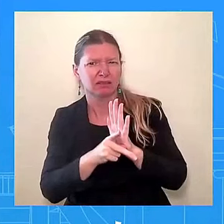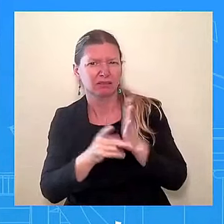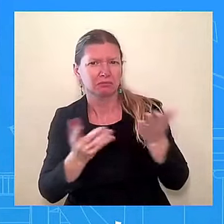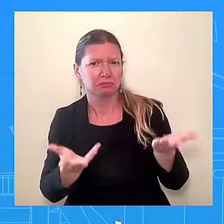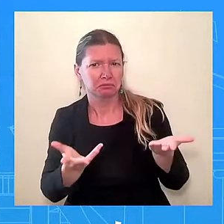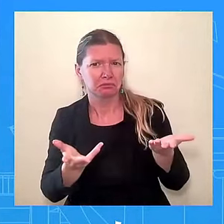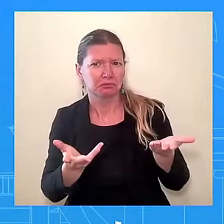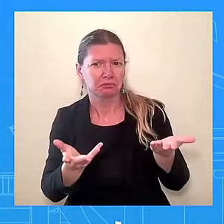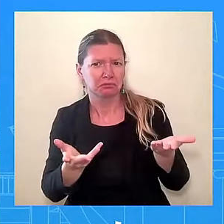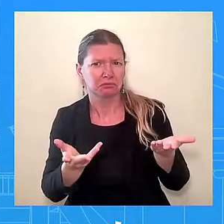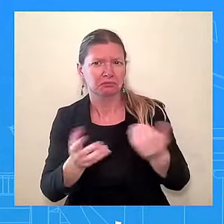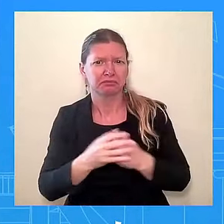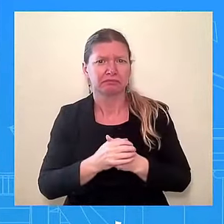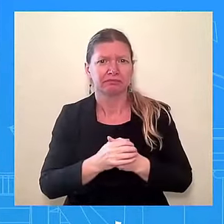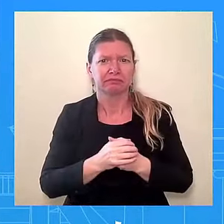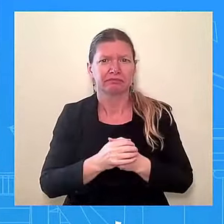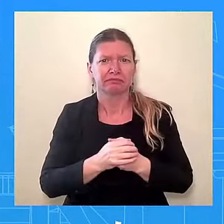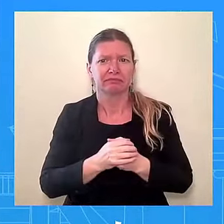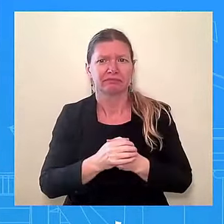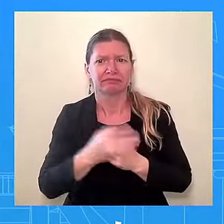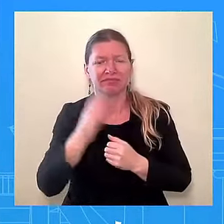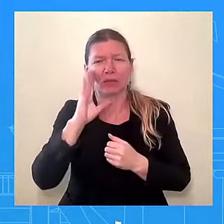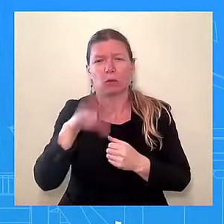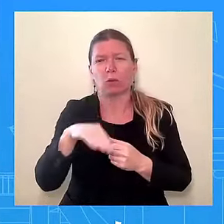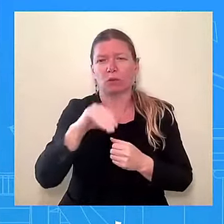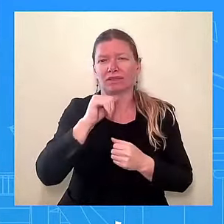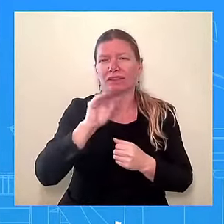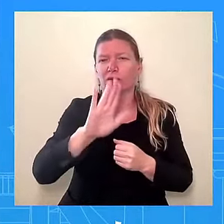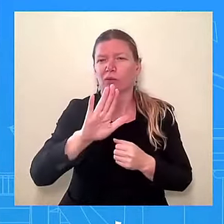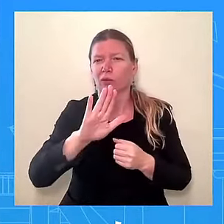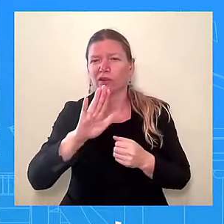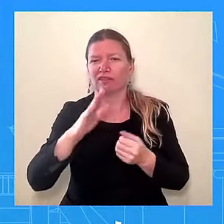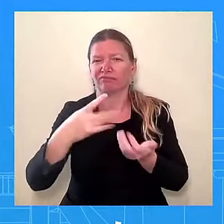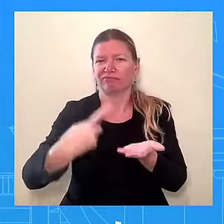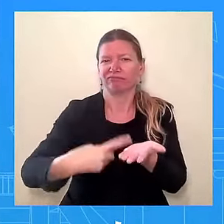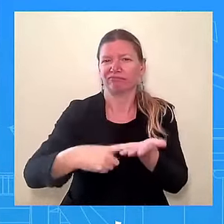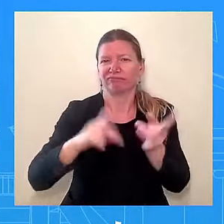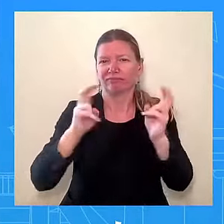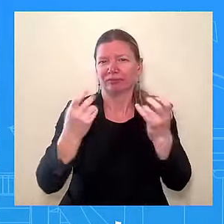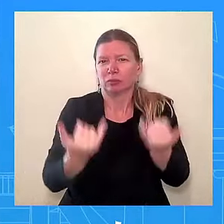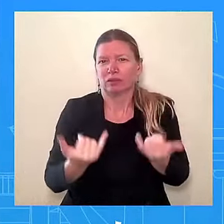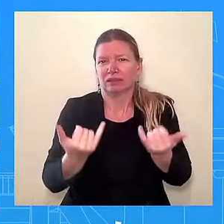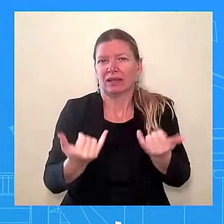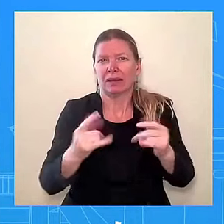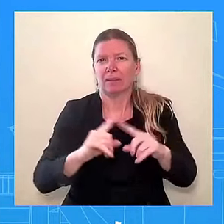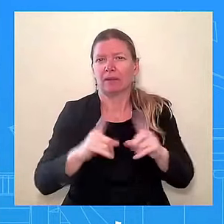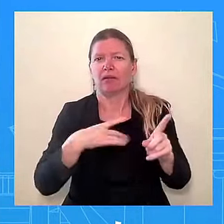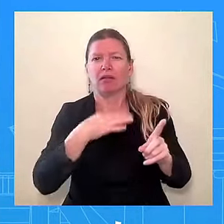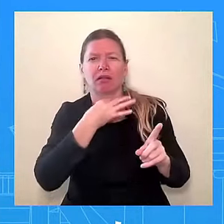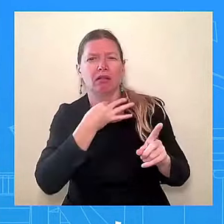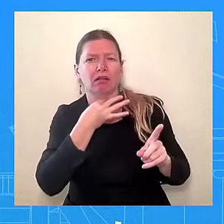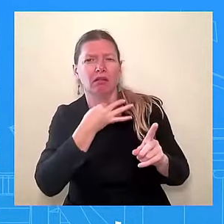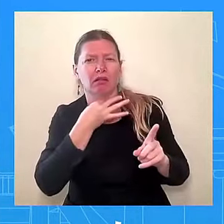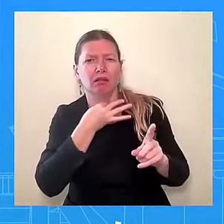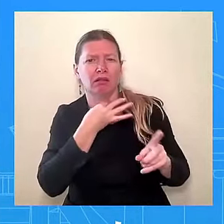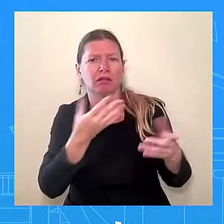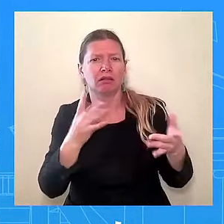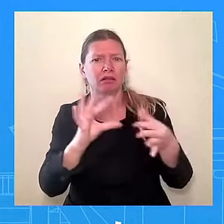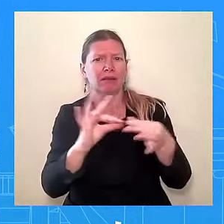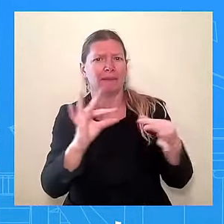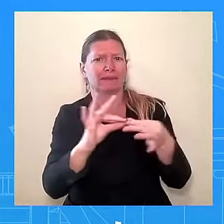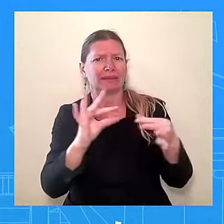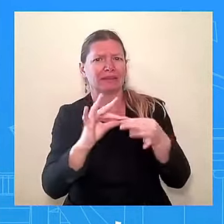it came out. And I want to ask you, you know, what the comments have been, but also looking at the possibility that, in fact,